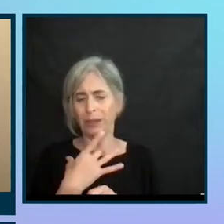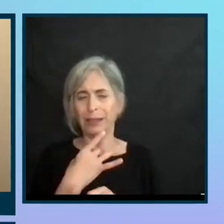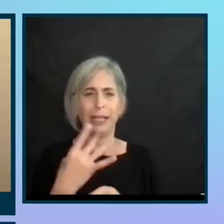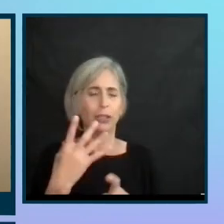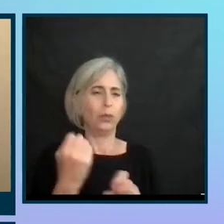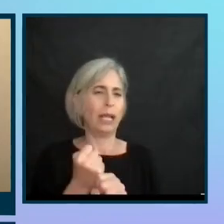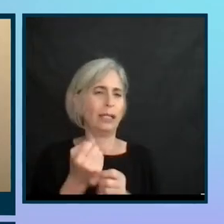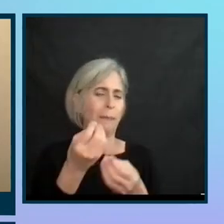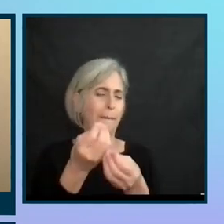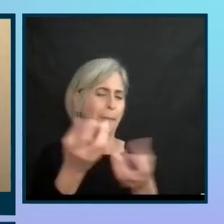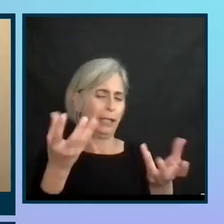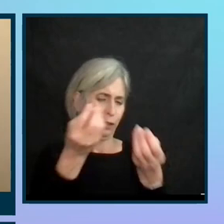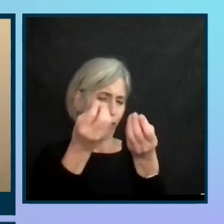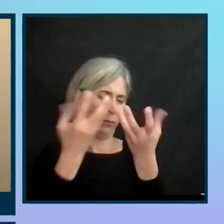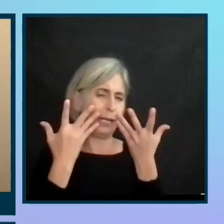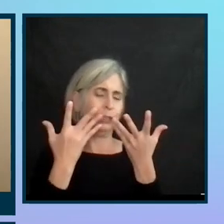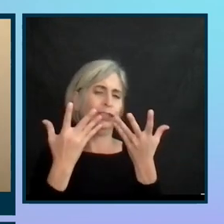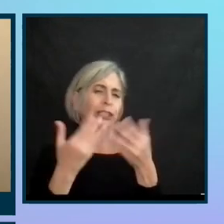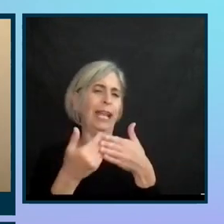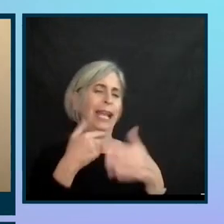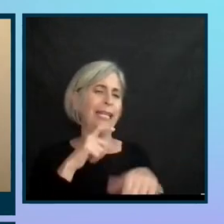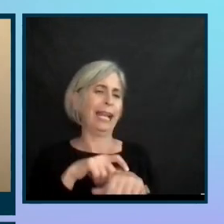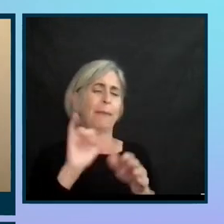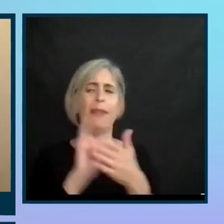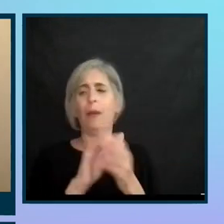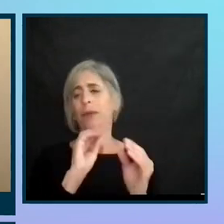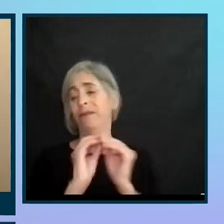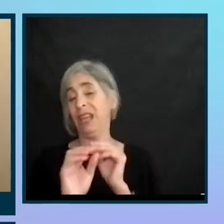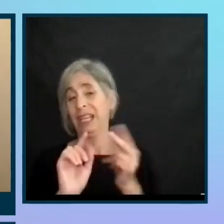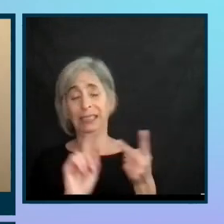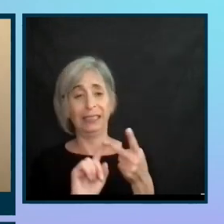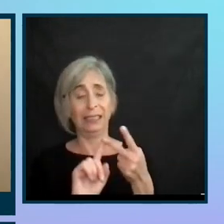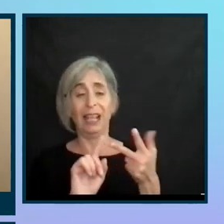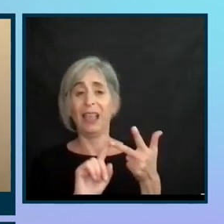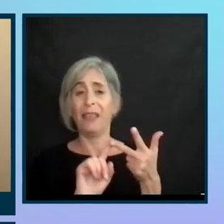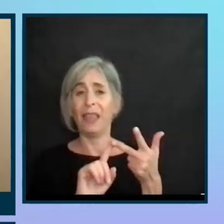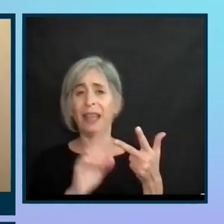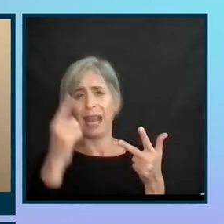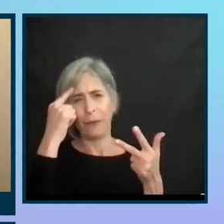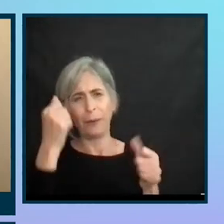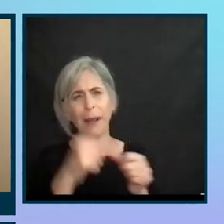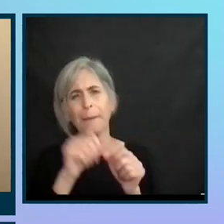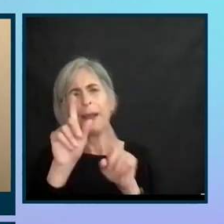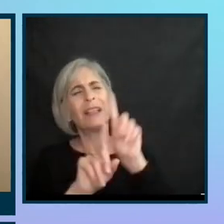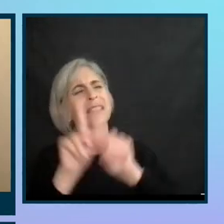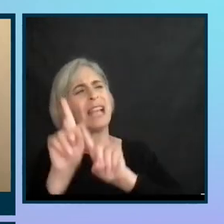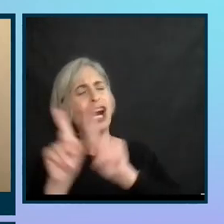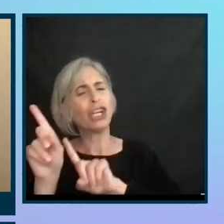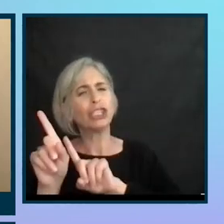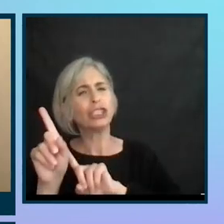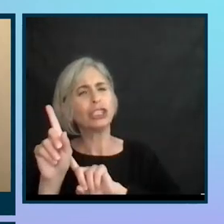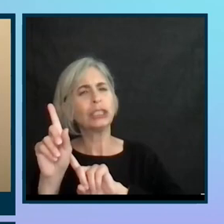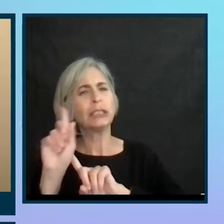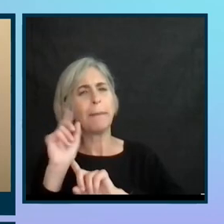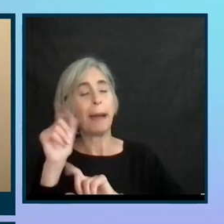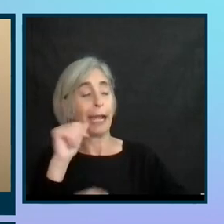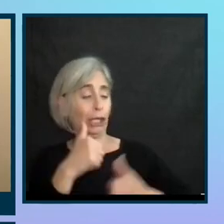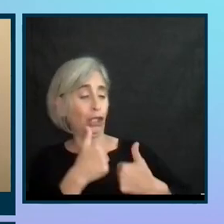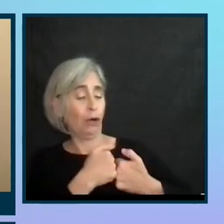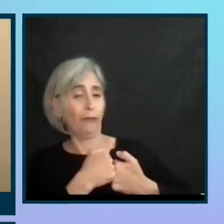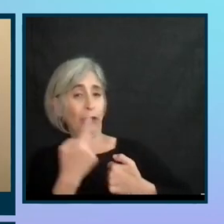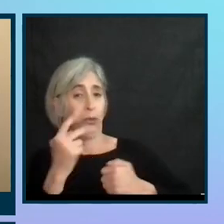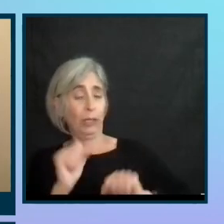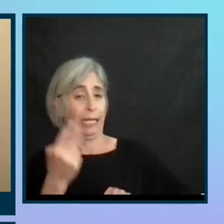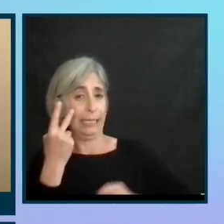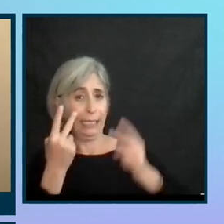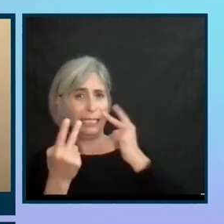getting as much information as I can. And that was fixed. And then there was the stars. I remember there was my sighted girlfriend had told me, Nick,